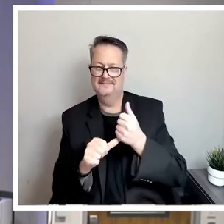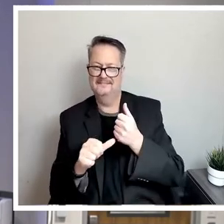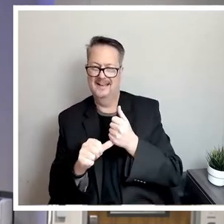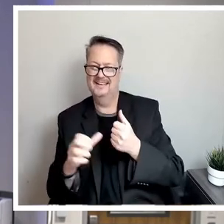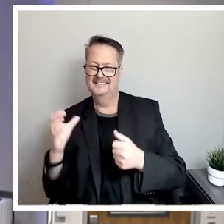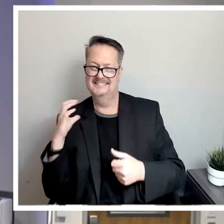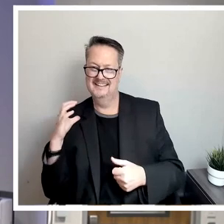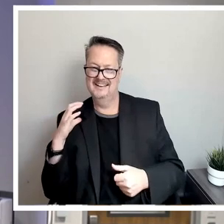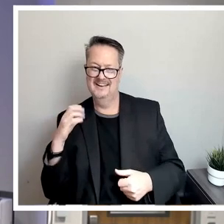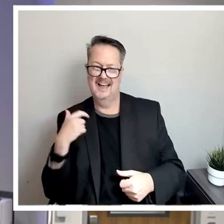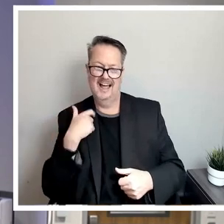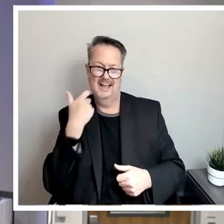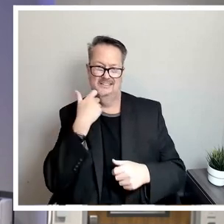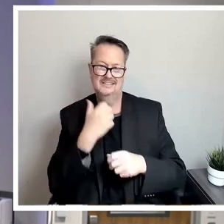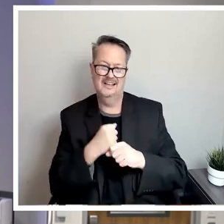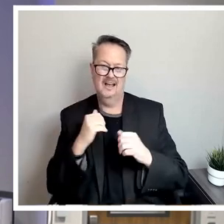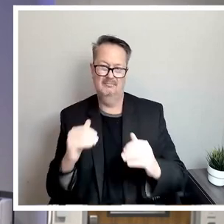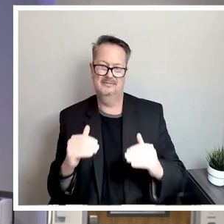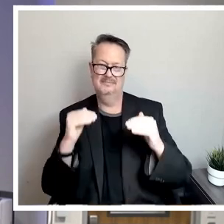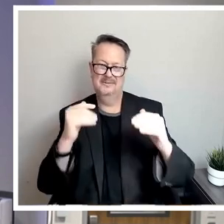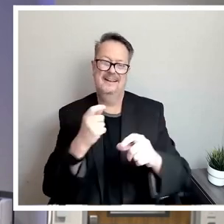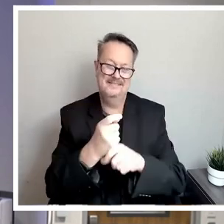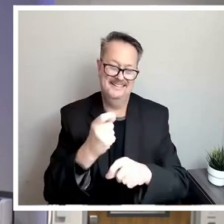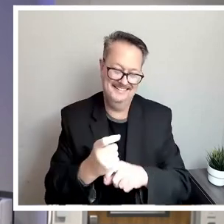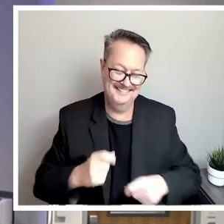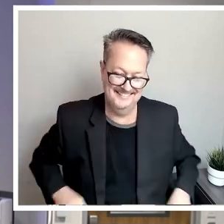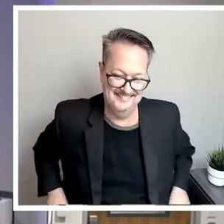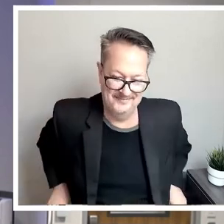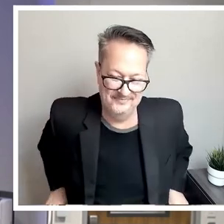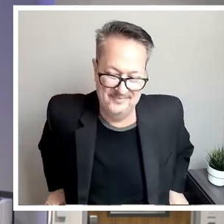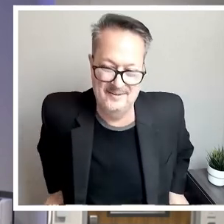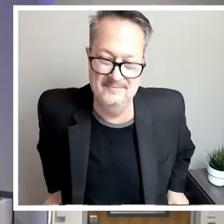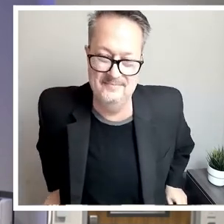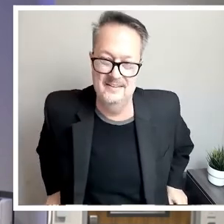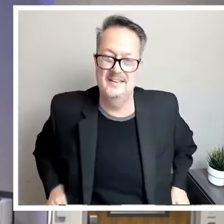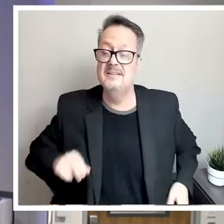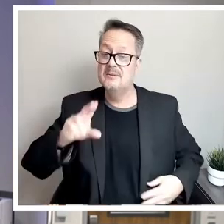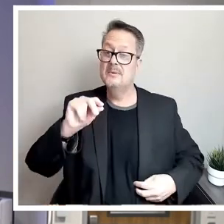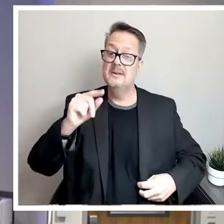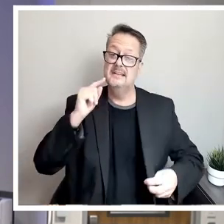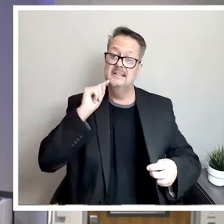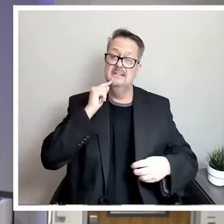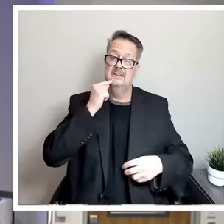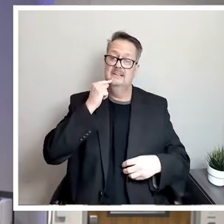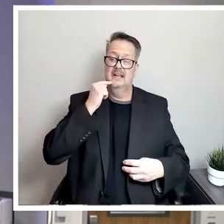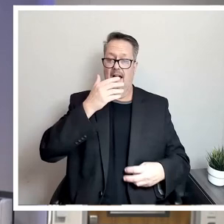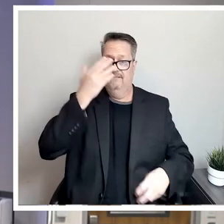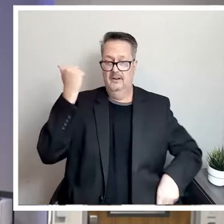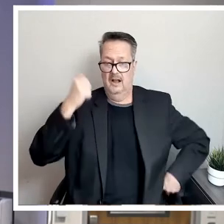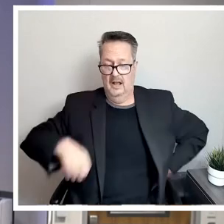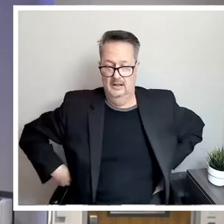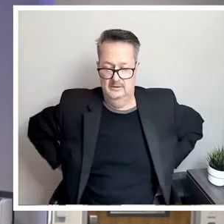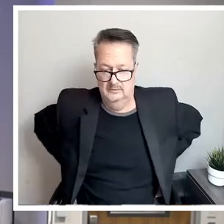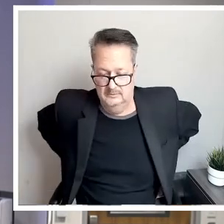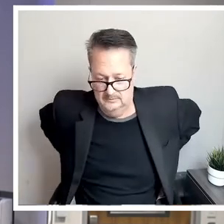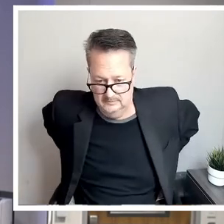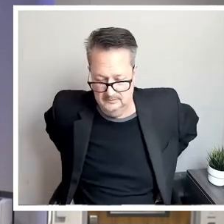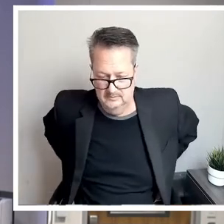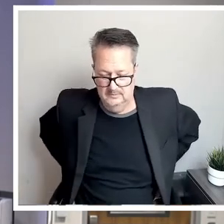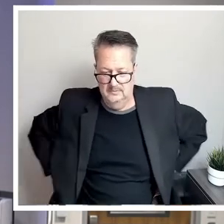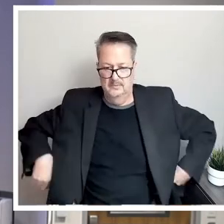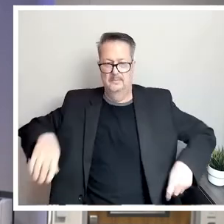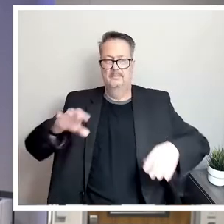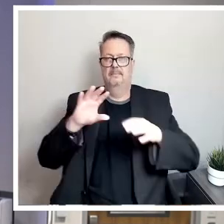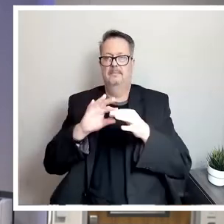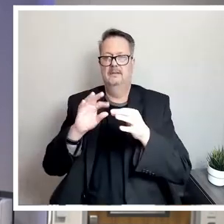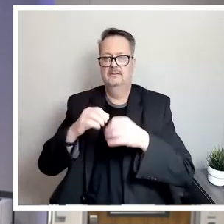I just got promoted. I'm just kidding. No, no, but in all seriousness, I forgot to mention the customer assistance phone number,